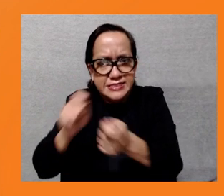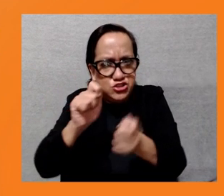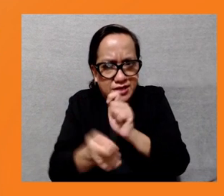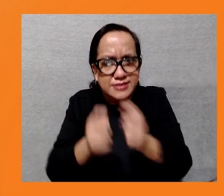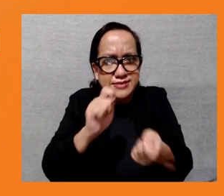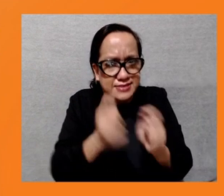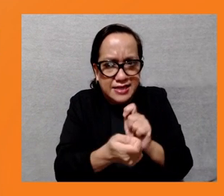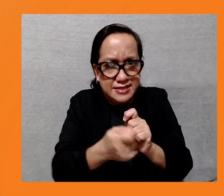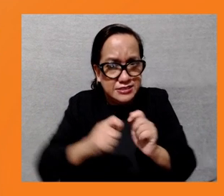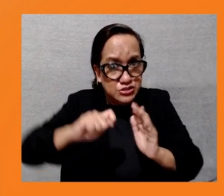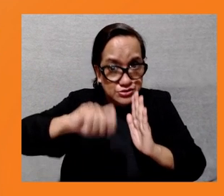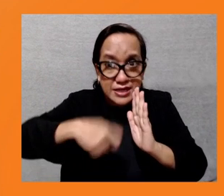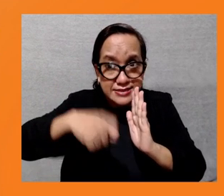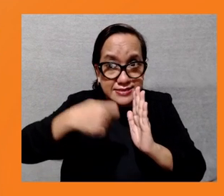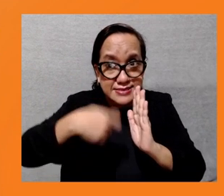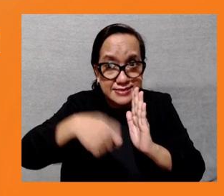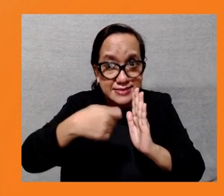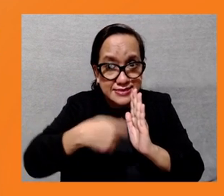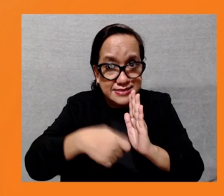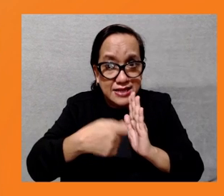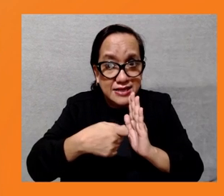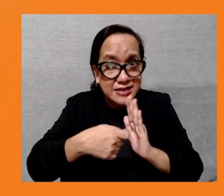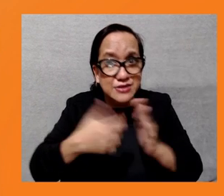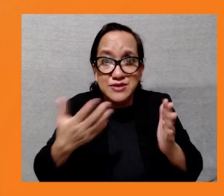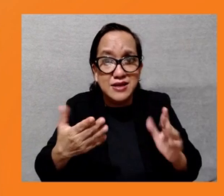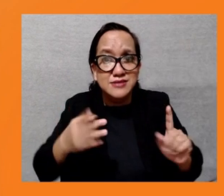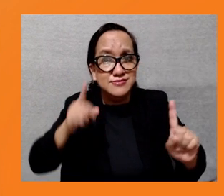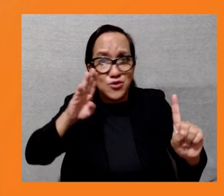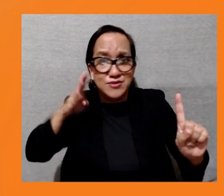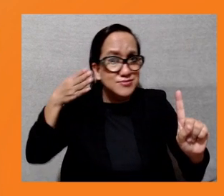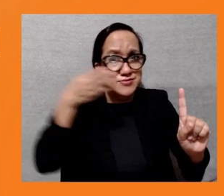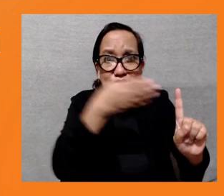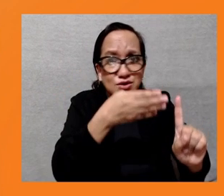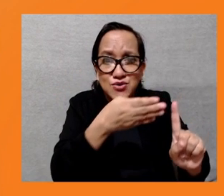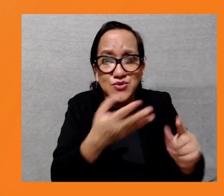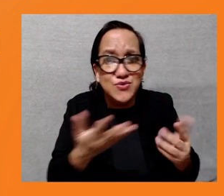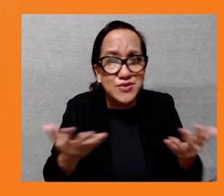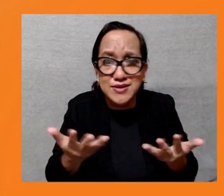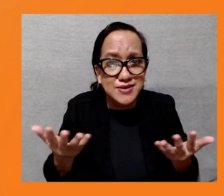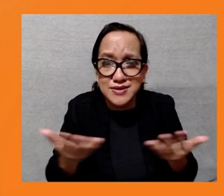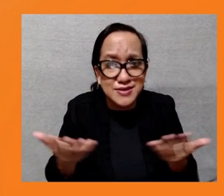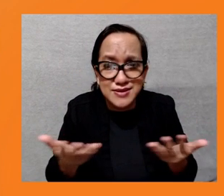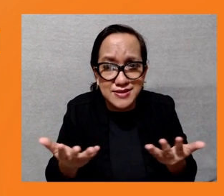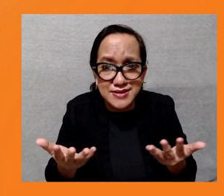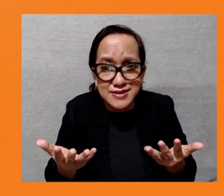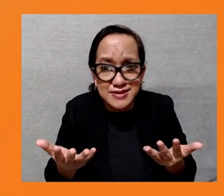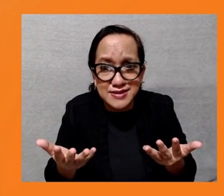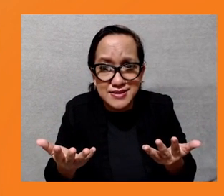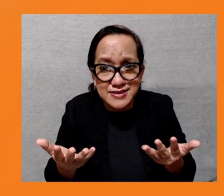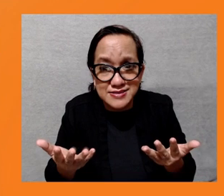intention is to close them. But looking at ongoing operations until they are closed, we'd be looking to